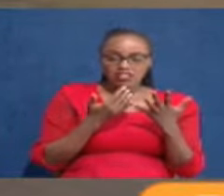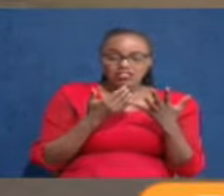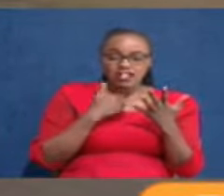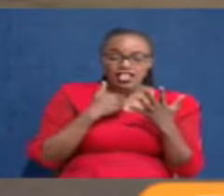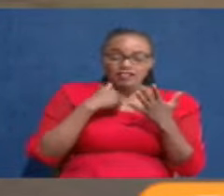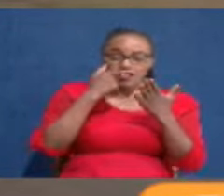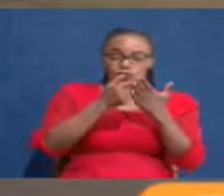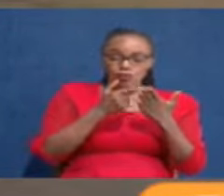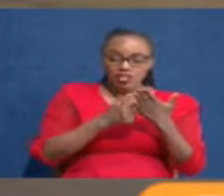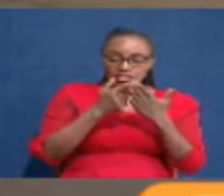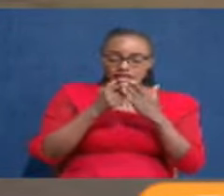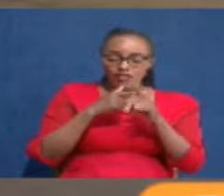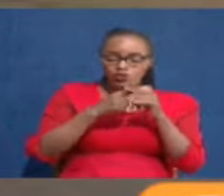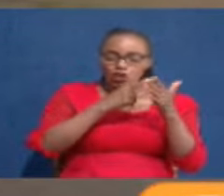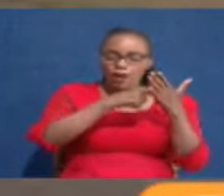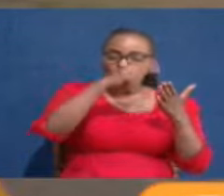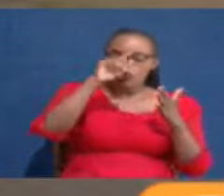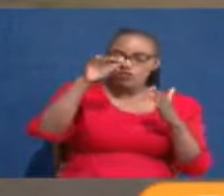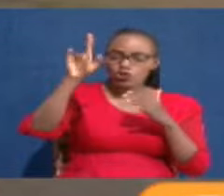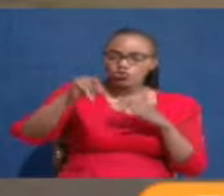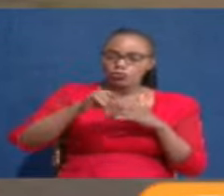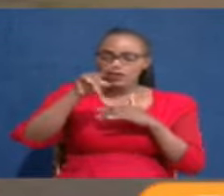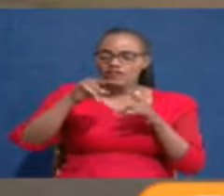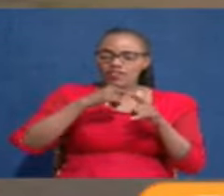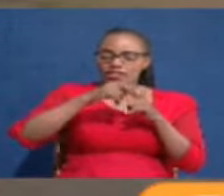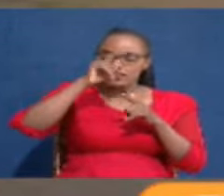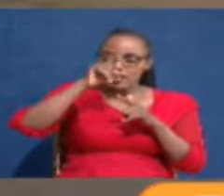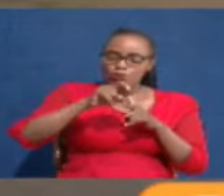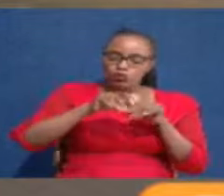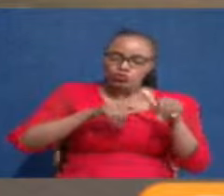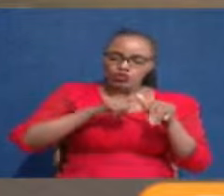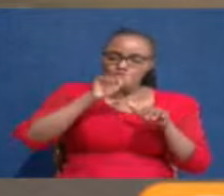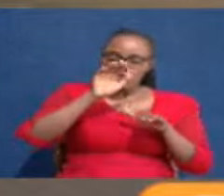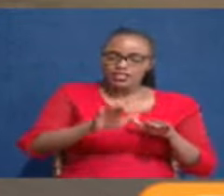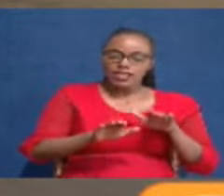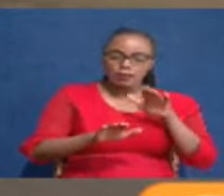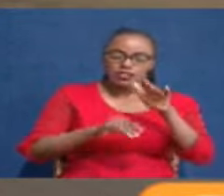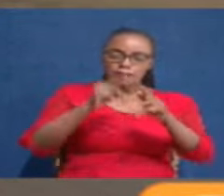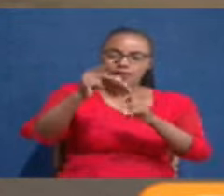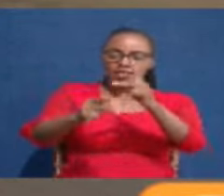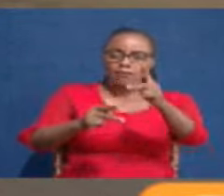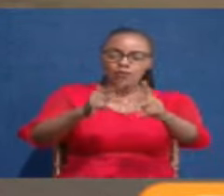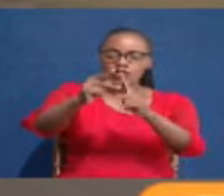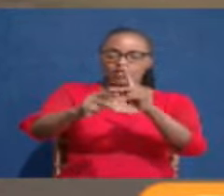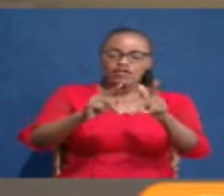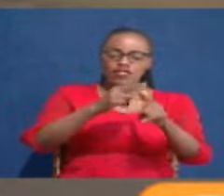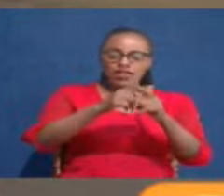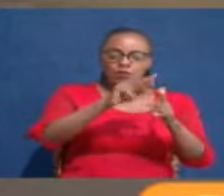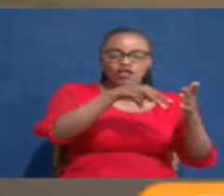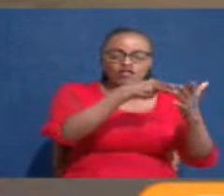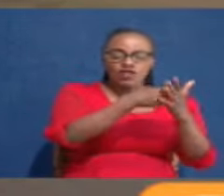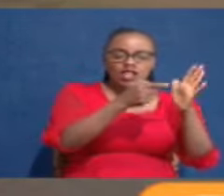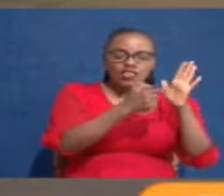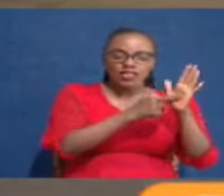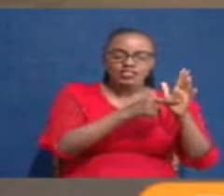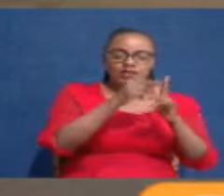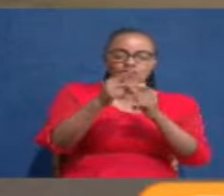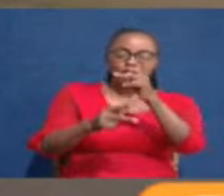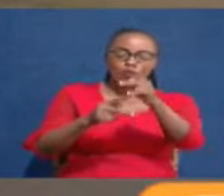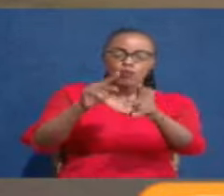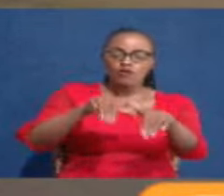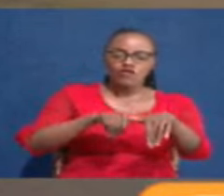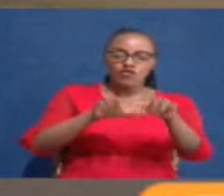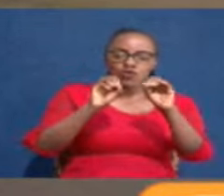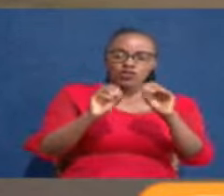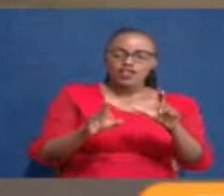ikwe discussed, ipitishwe ama yyangushwe. Turatibu zina pasta kufatwa. But in the court rules that says, tunangusha iko sabu, turatibu haziku fatwa,